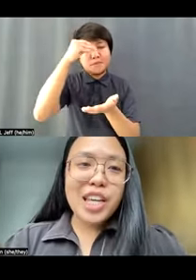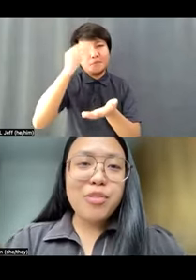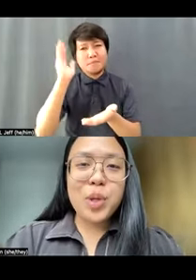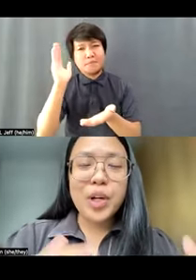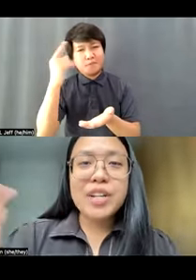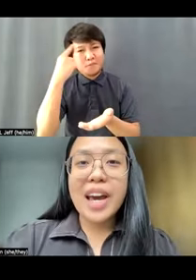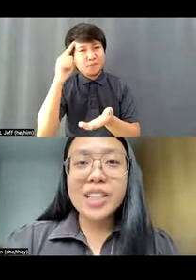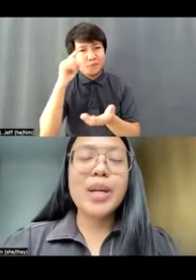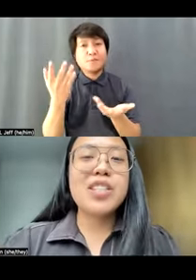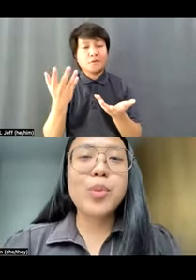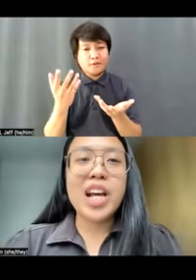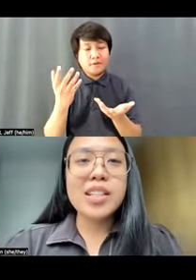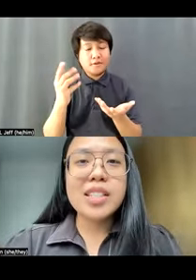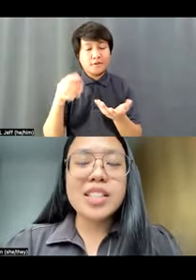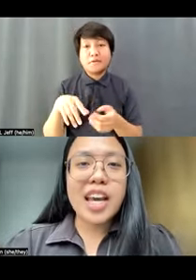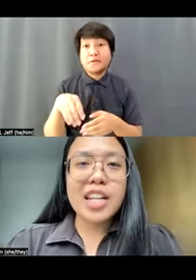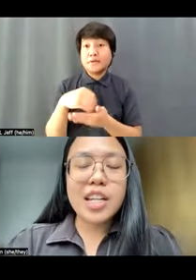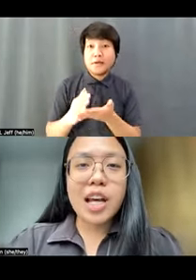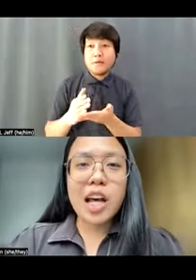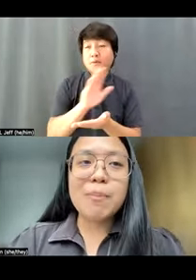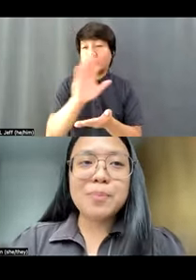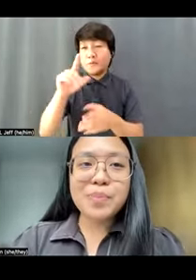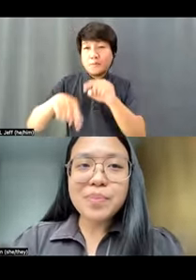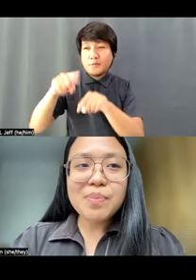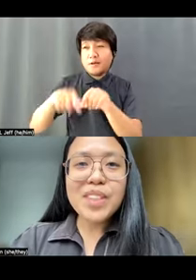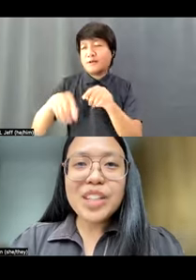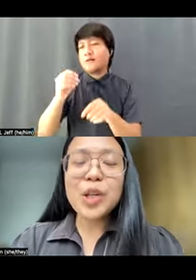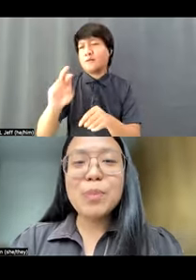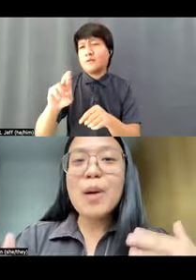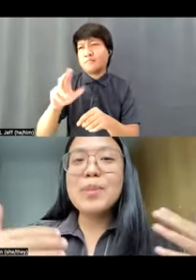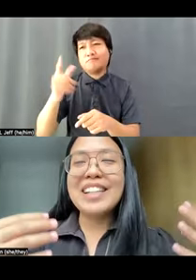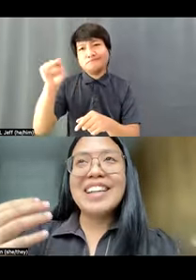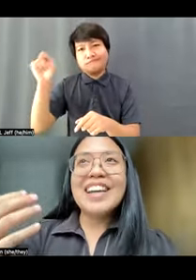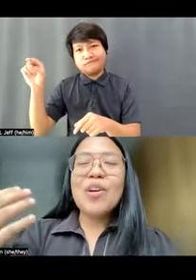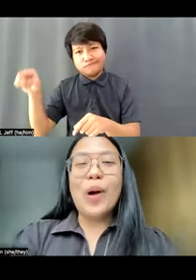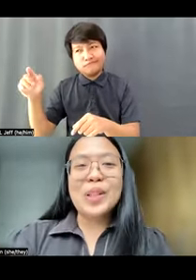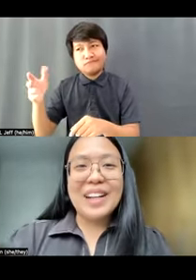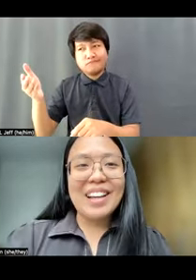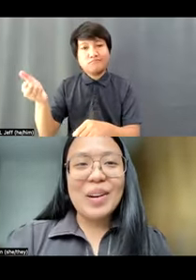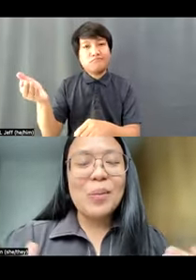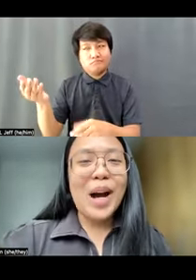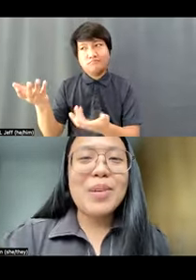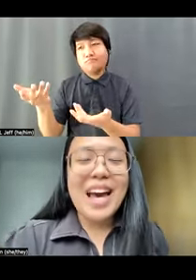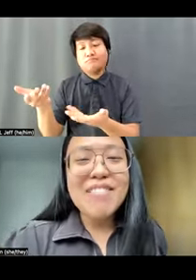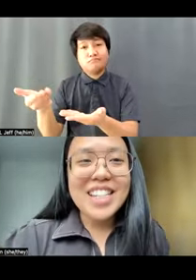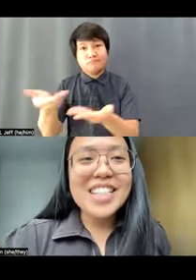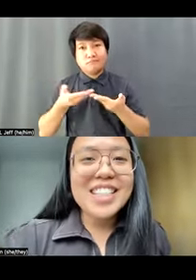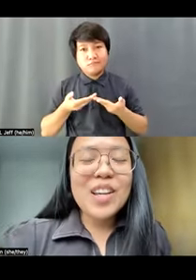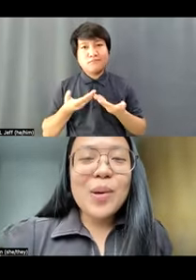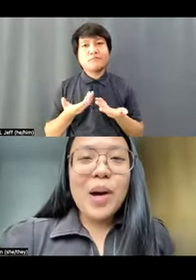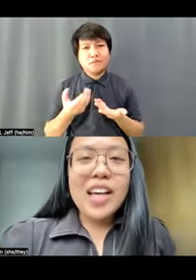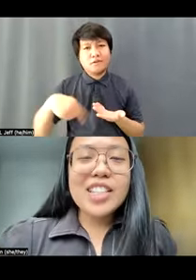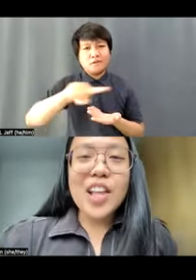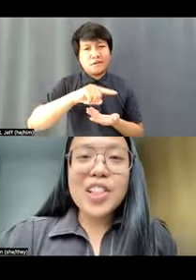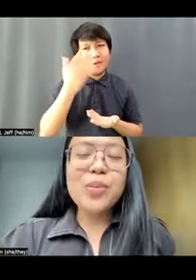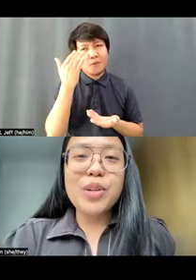If you were invited by someone else, and you're probably wondering why we have this,